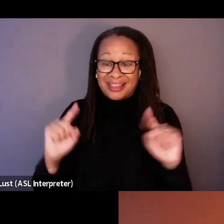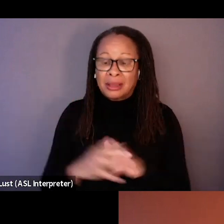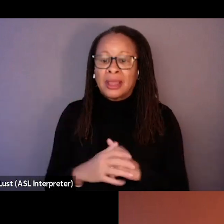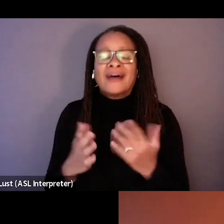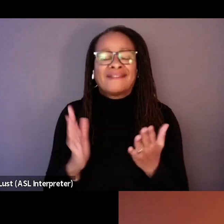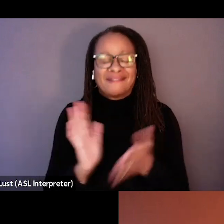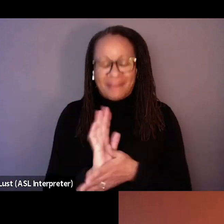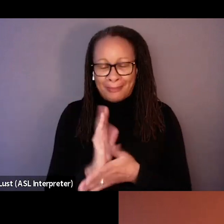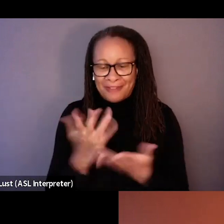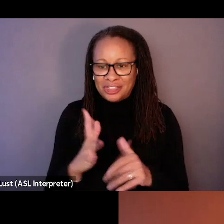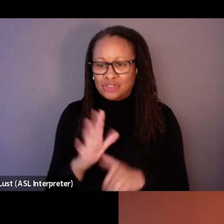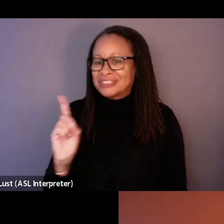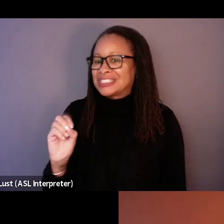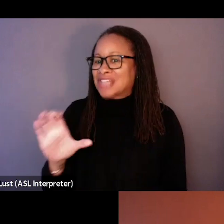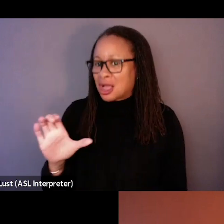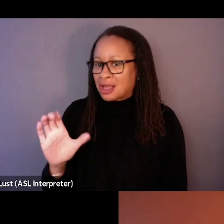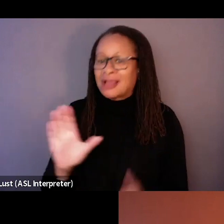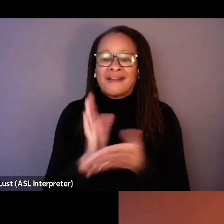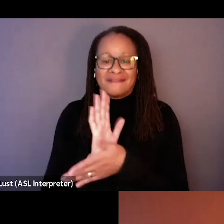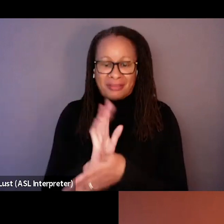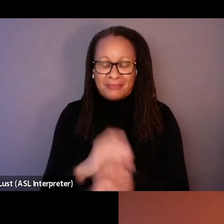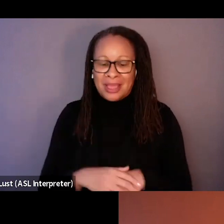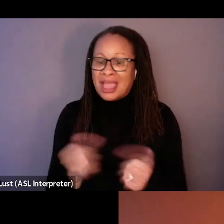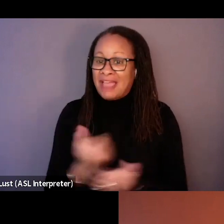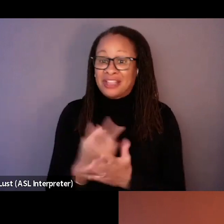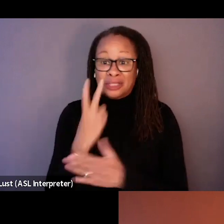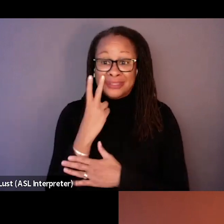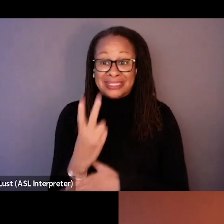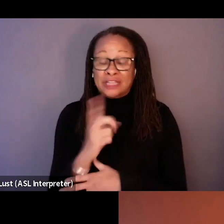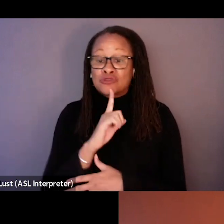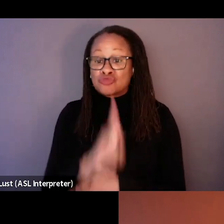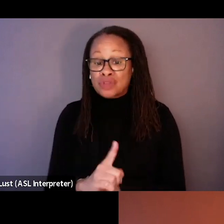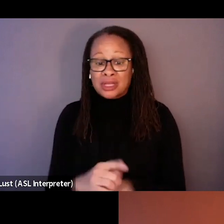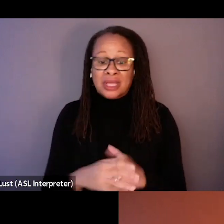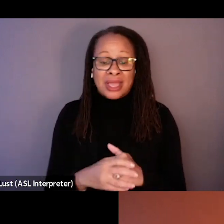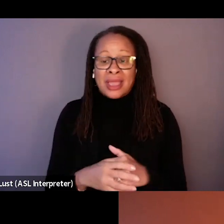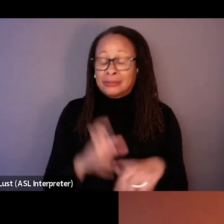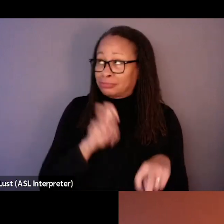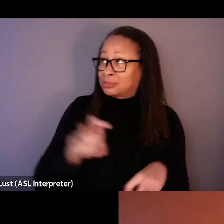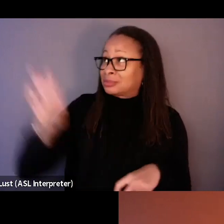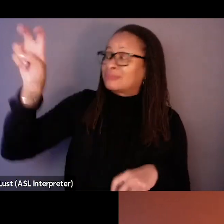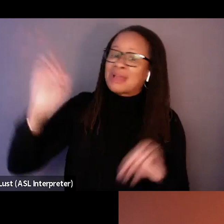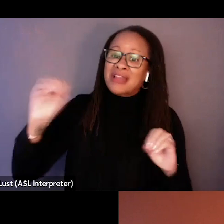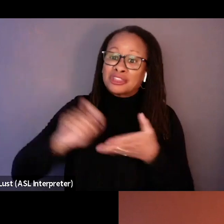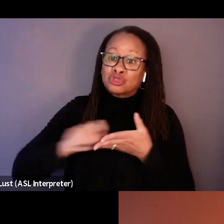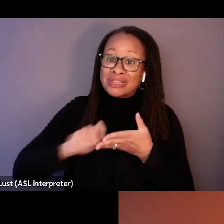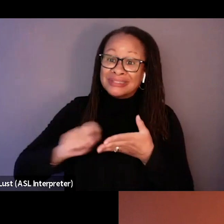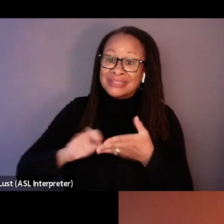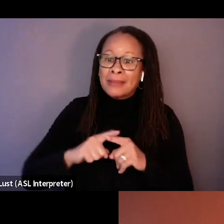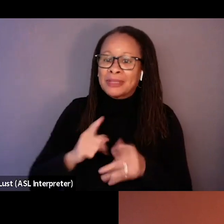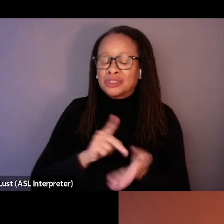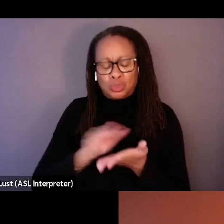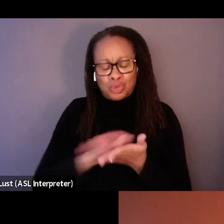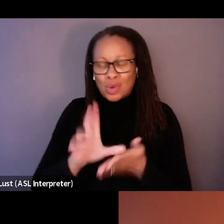film. It's a documentary film, right? Everything you see is real. It's really hair going up the stairs. Nothing was written. It's like pure